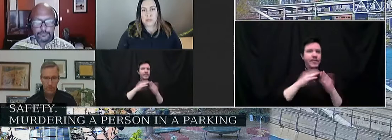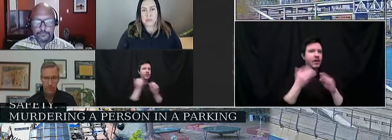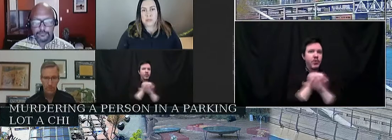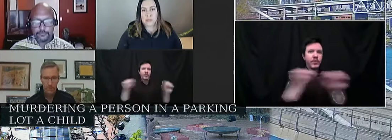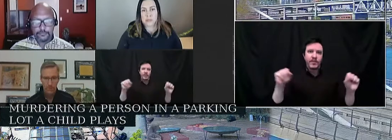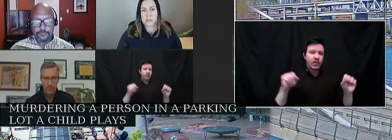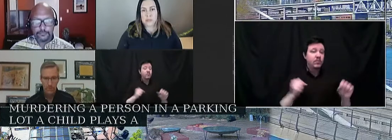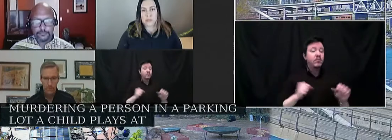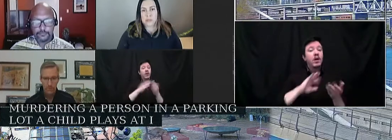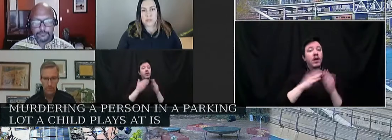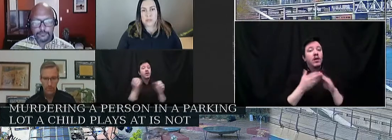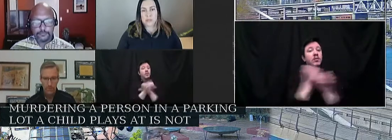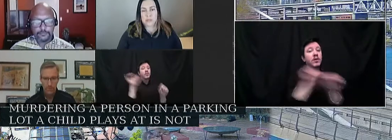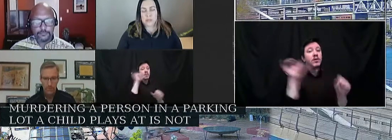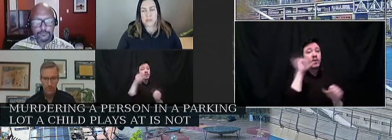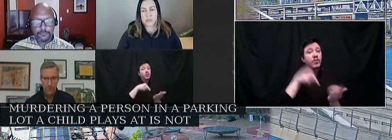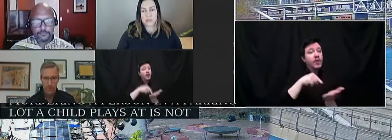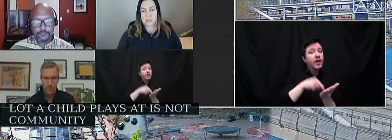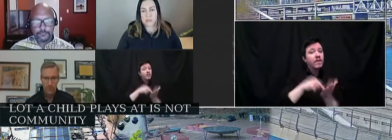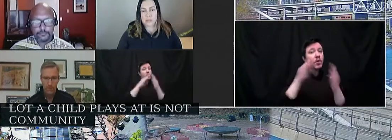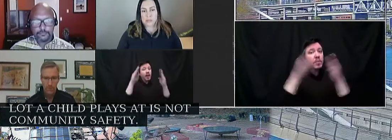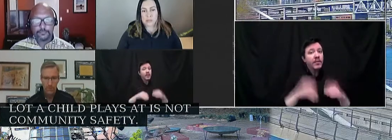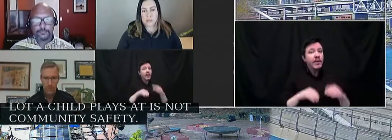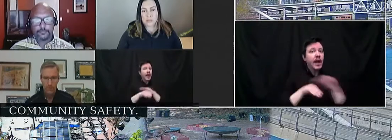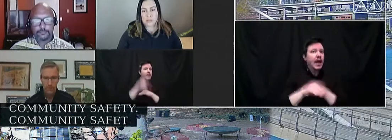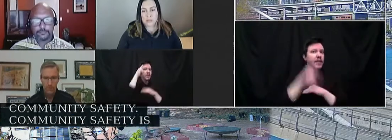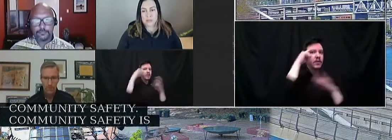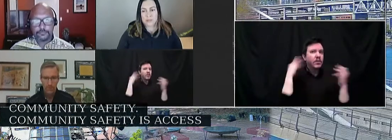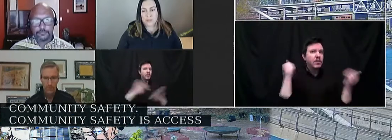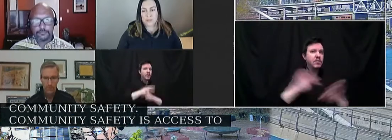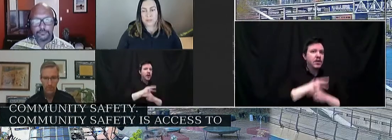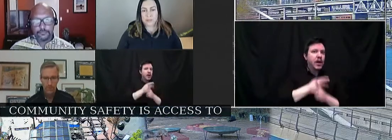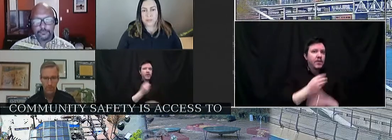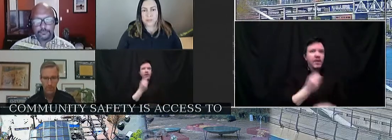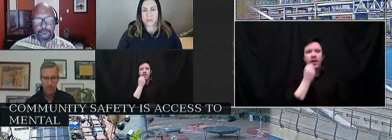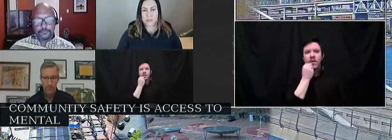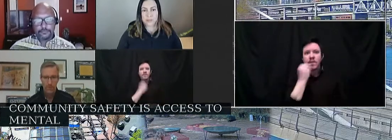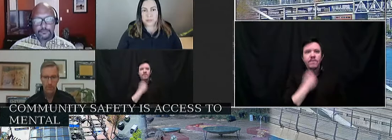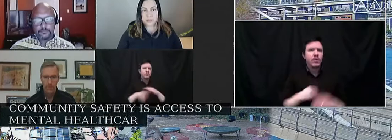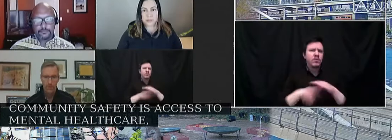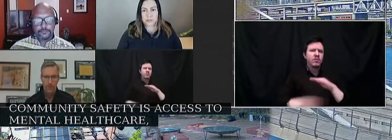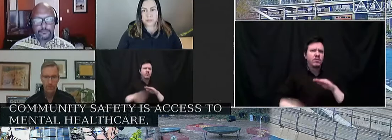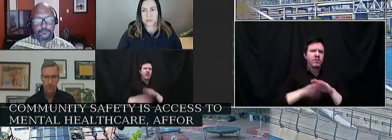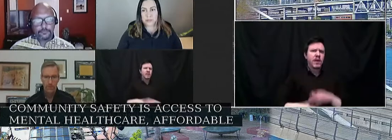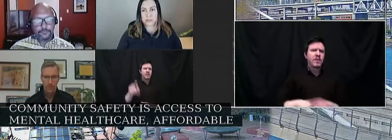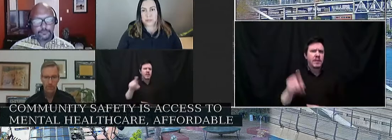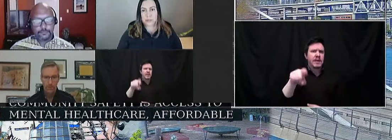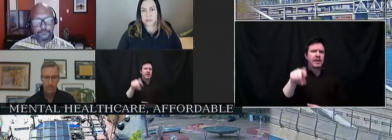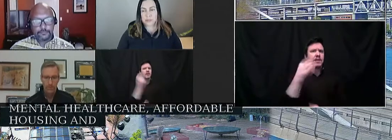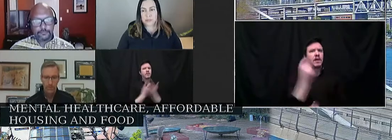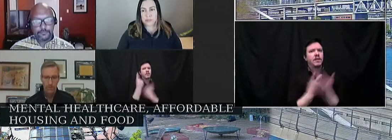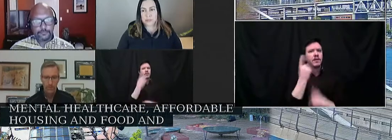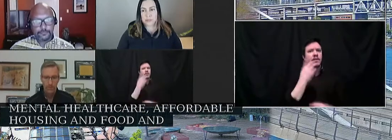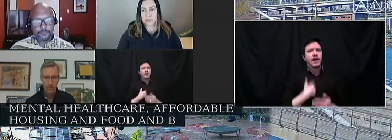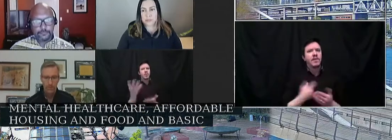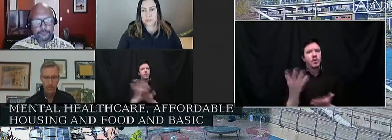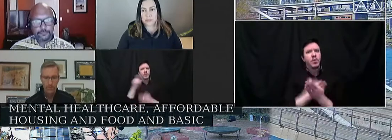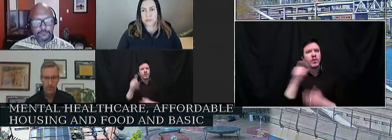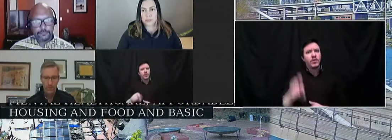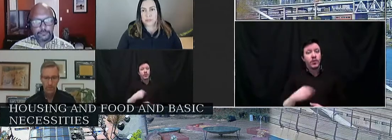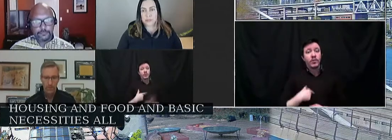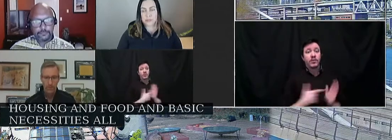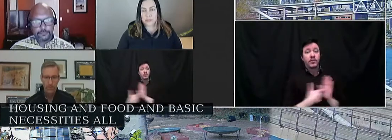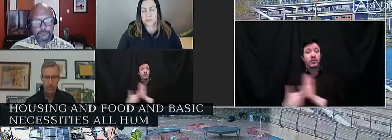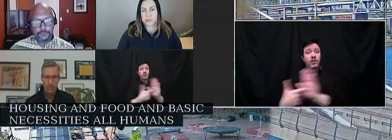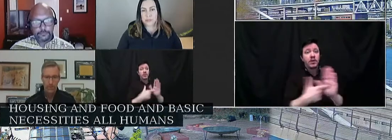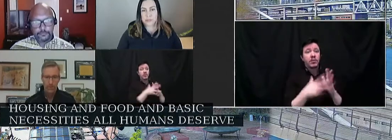safety looks like affordable housing, looks like access to mental health care, food and the basic necessities that all humans deserve. As is being demonstrated across